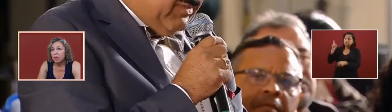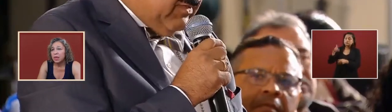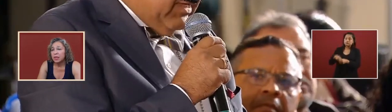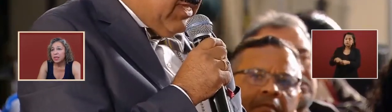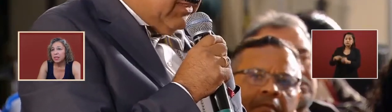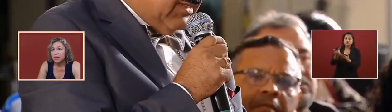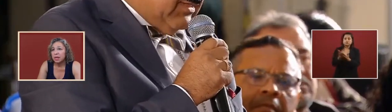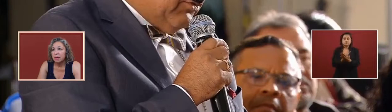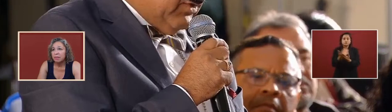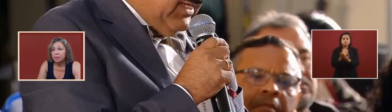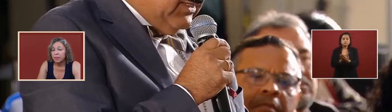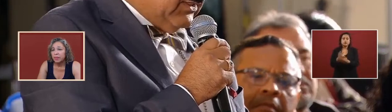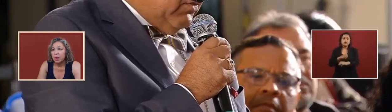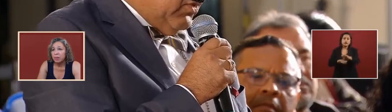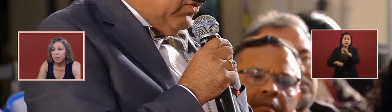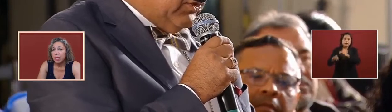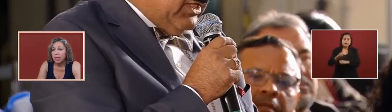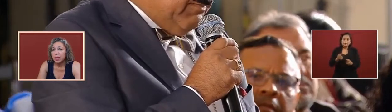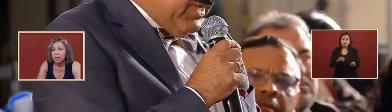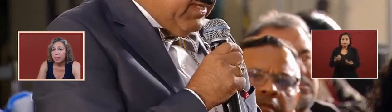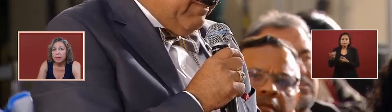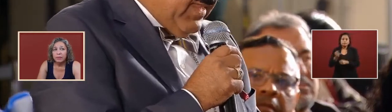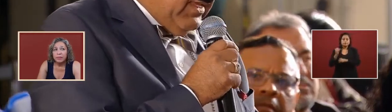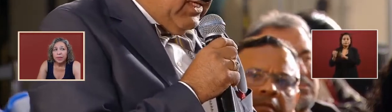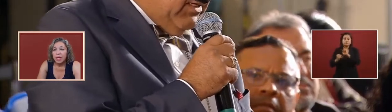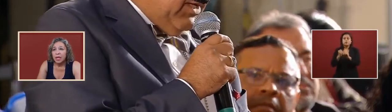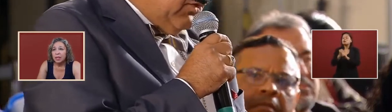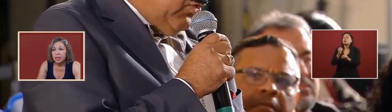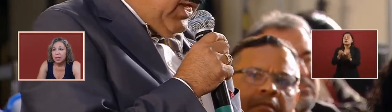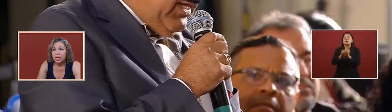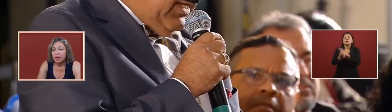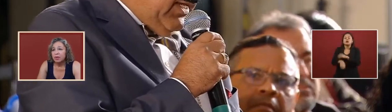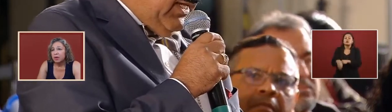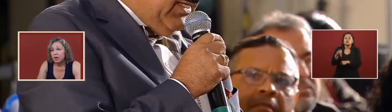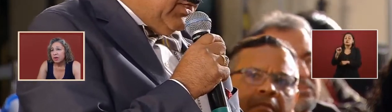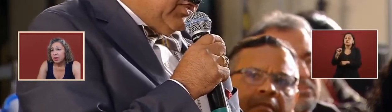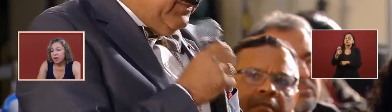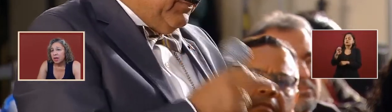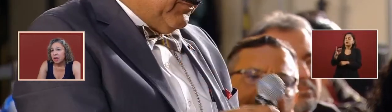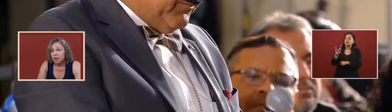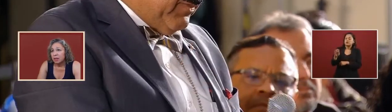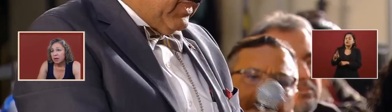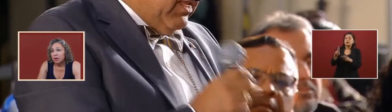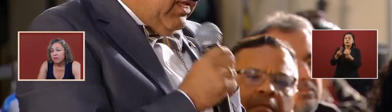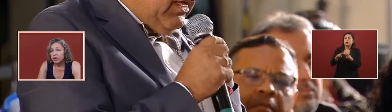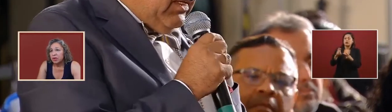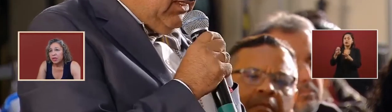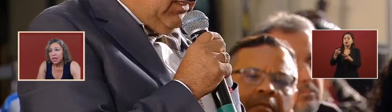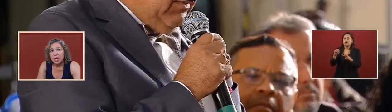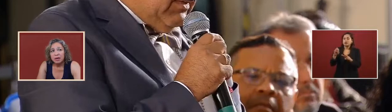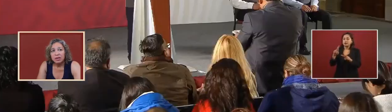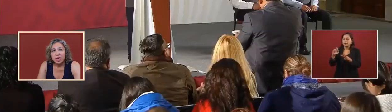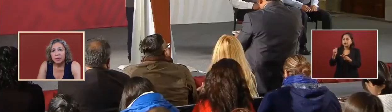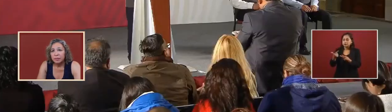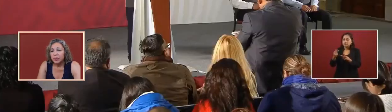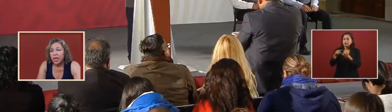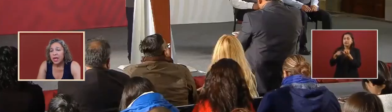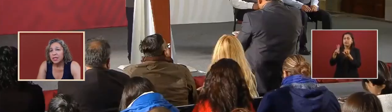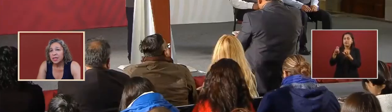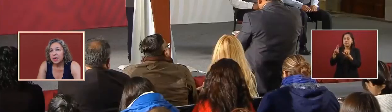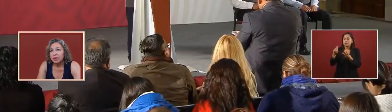giving away this property and now they're energy they're in verdola energy